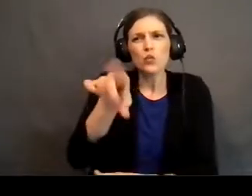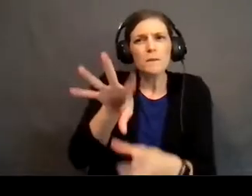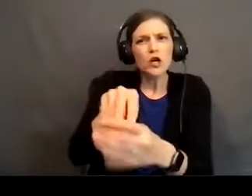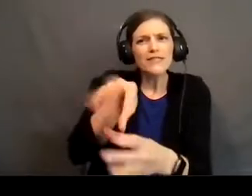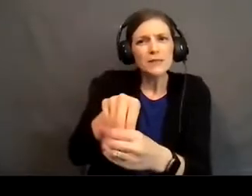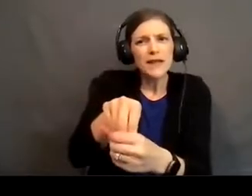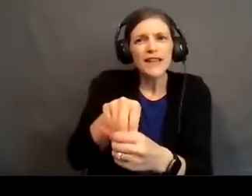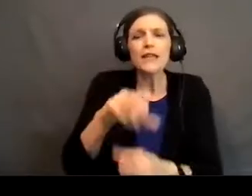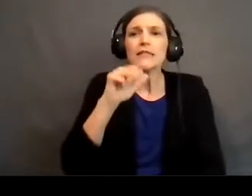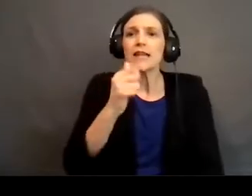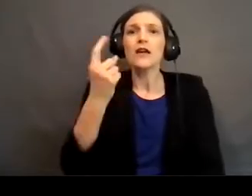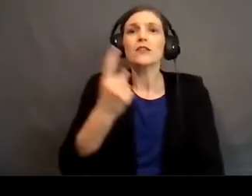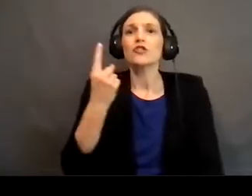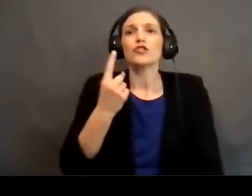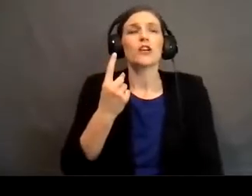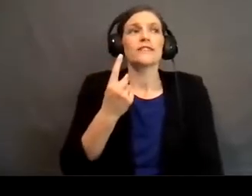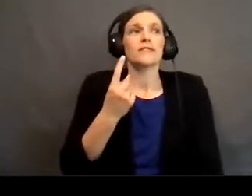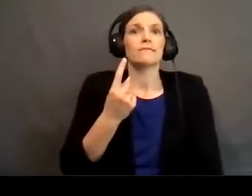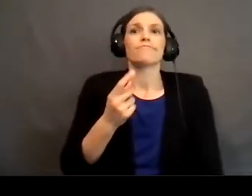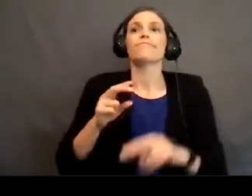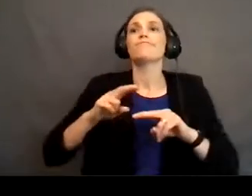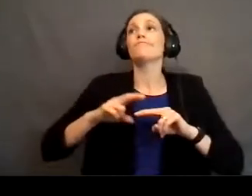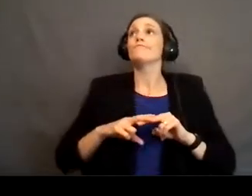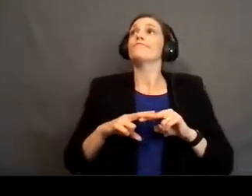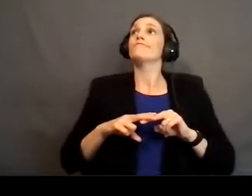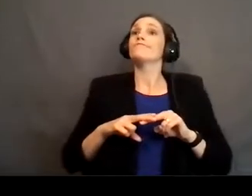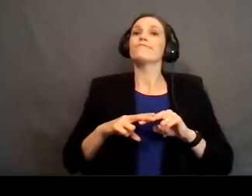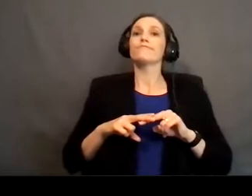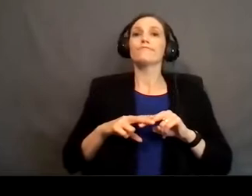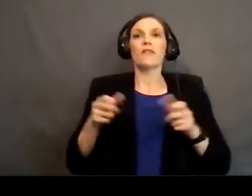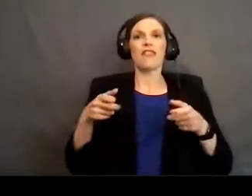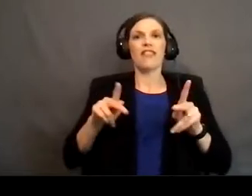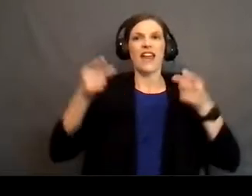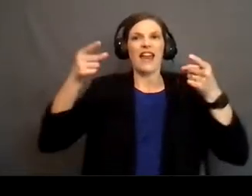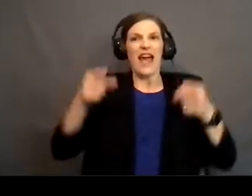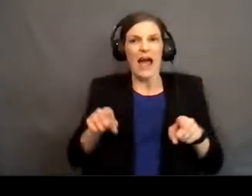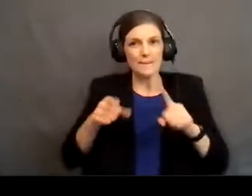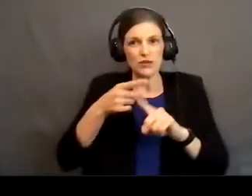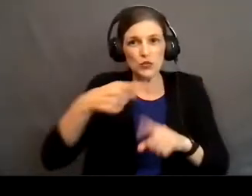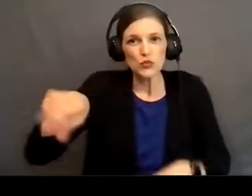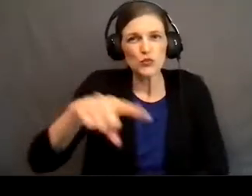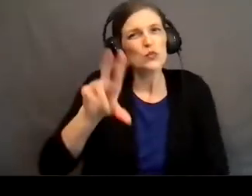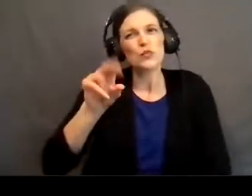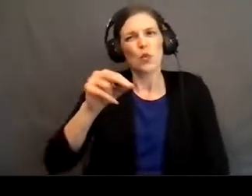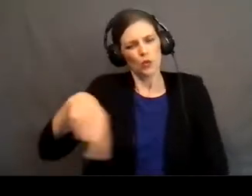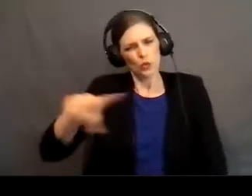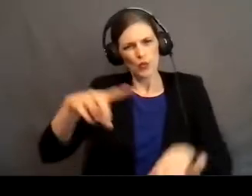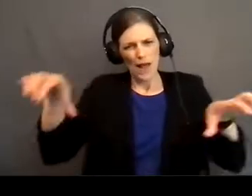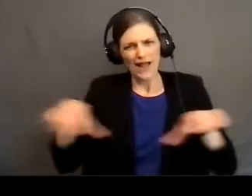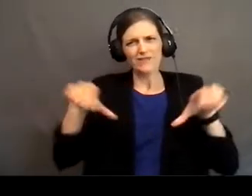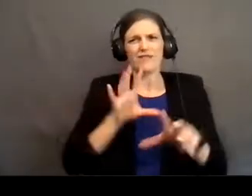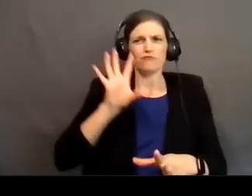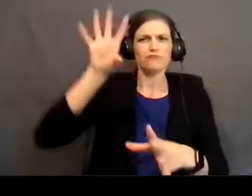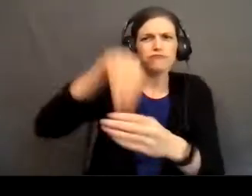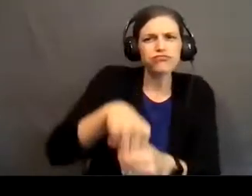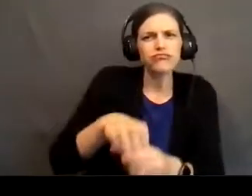It's not just sitting back and letting it happen to you. It is you actively engaged in worshiping